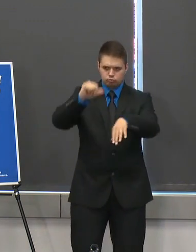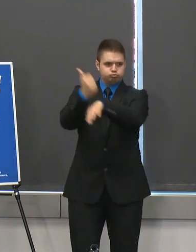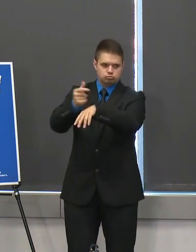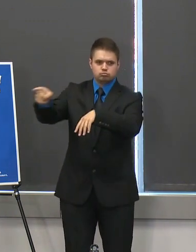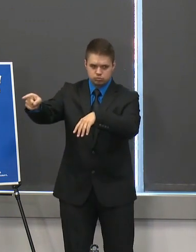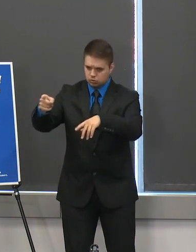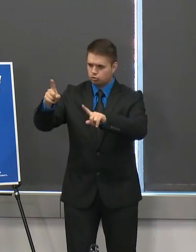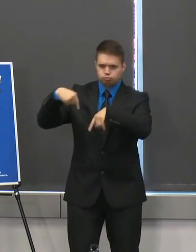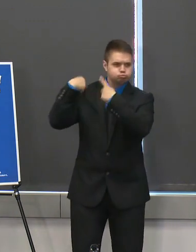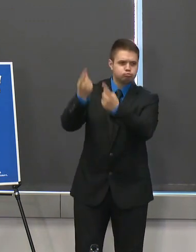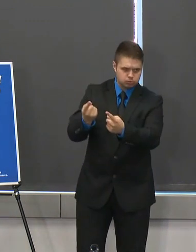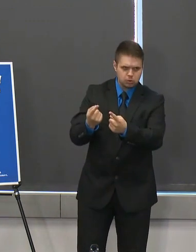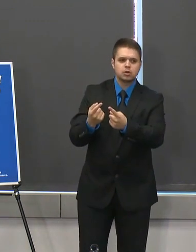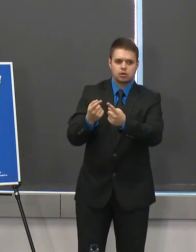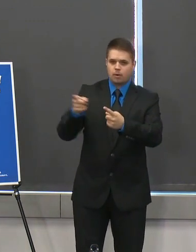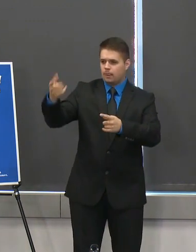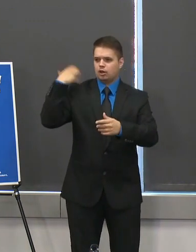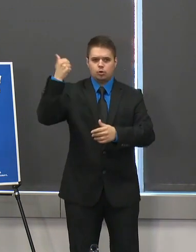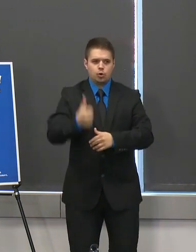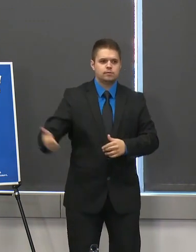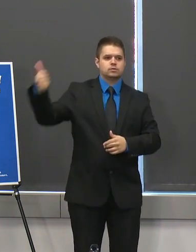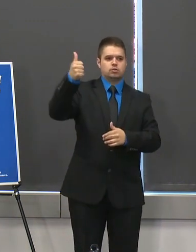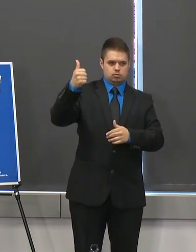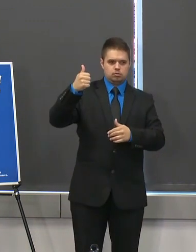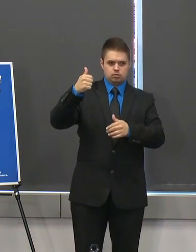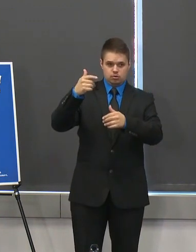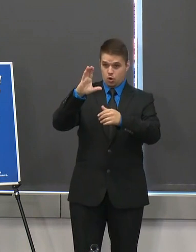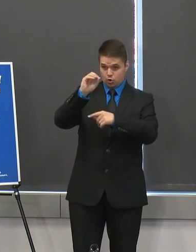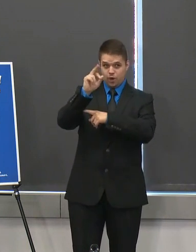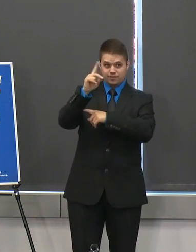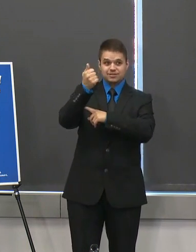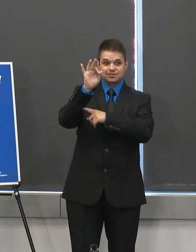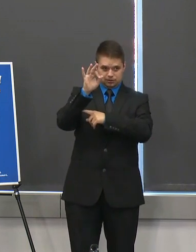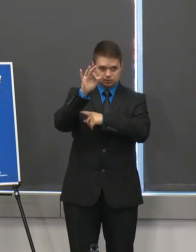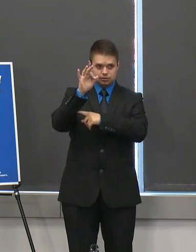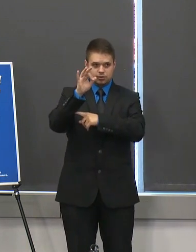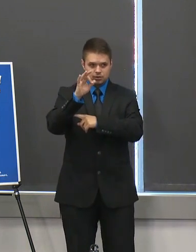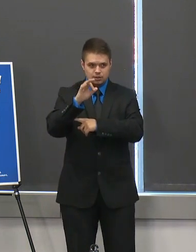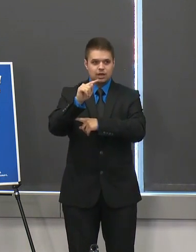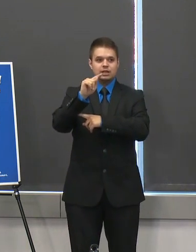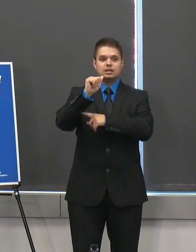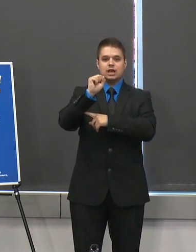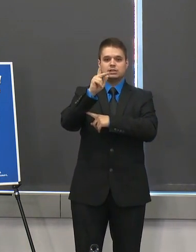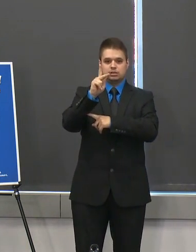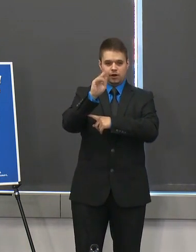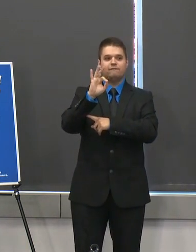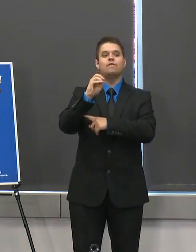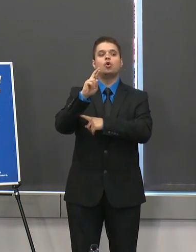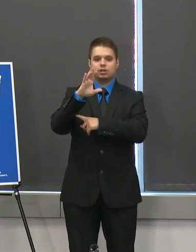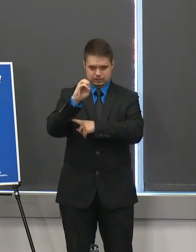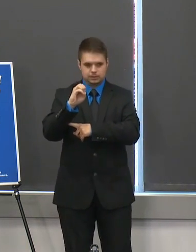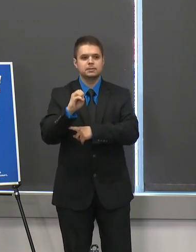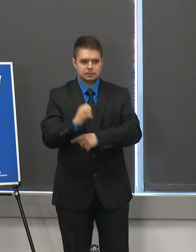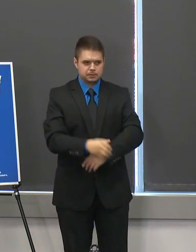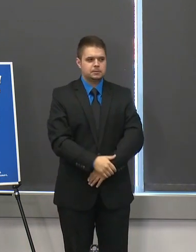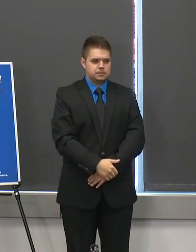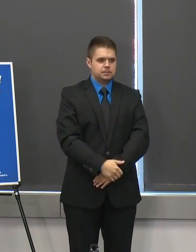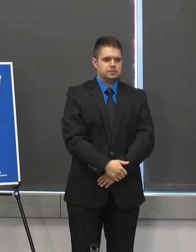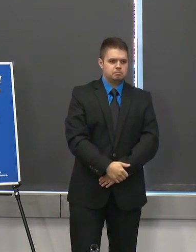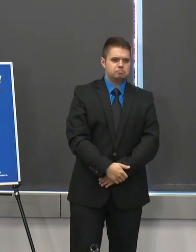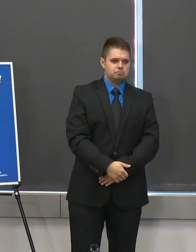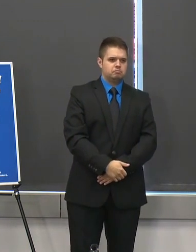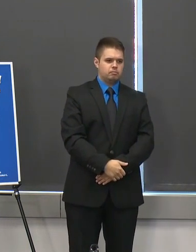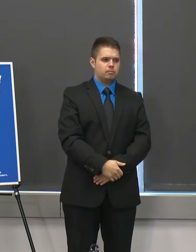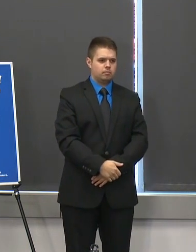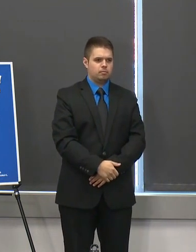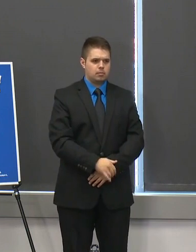has ohsu's uh covet 19 task force um we'd also like to recognize the contribution of dr brian drucker